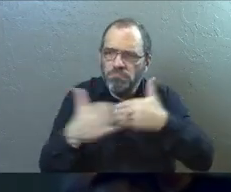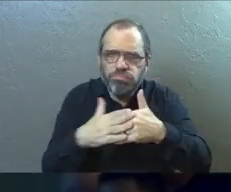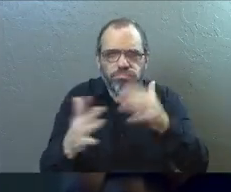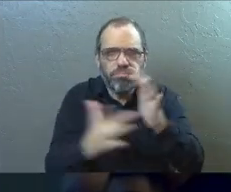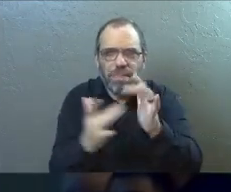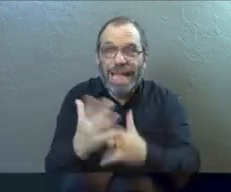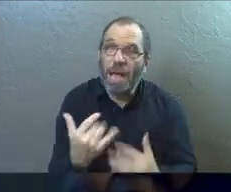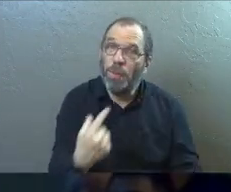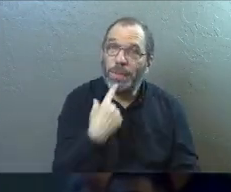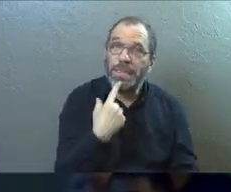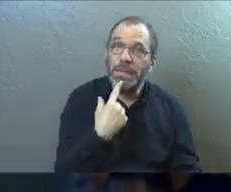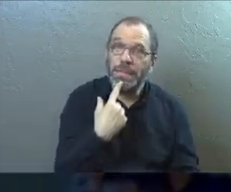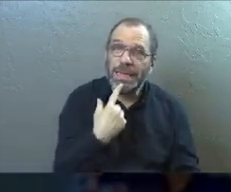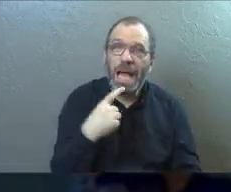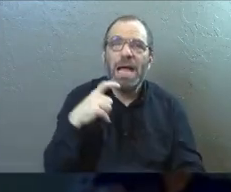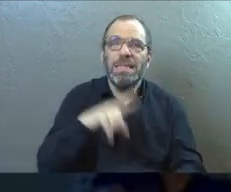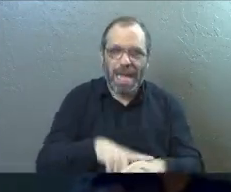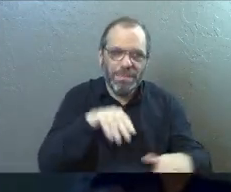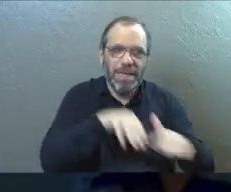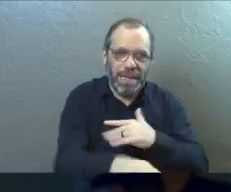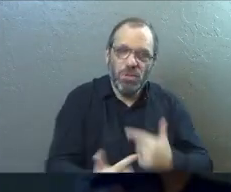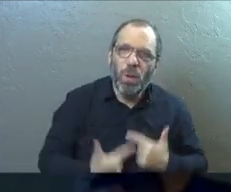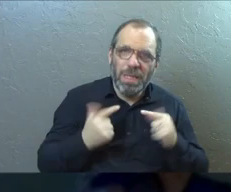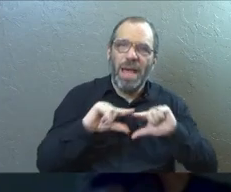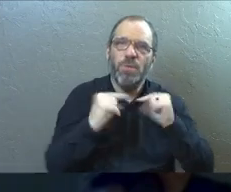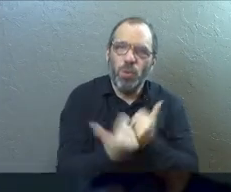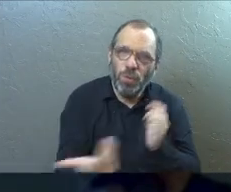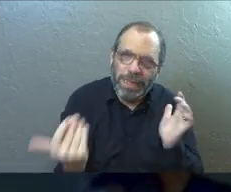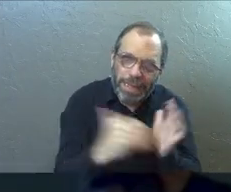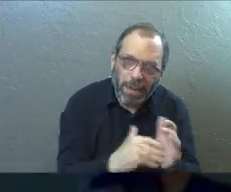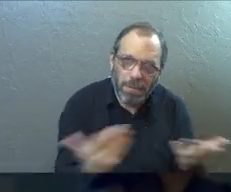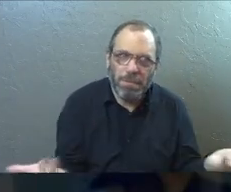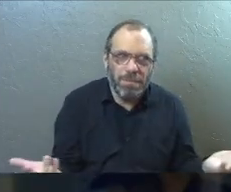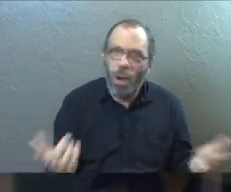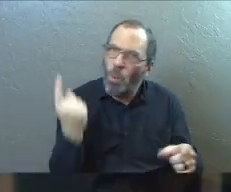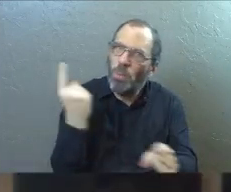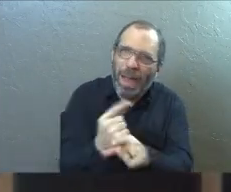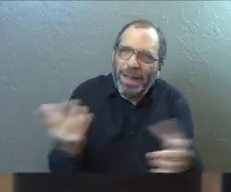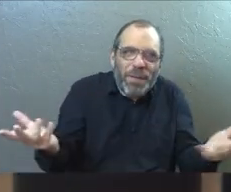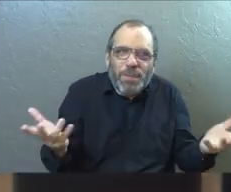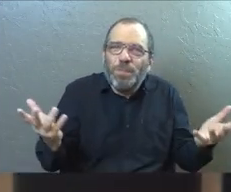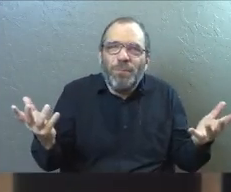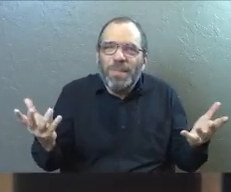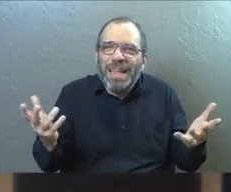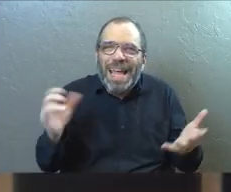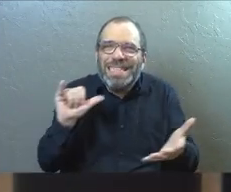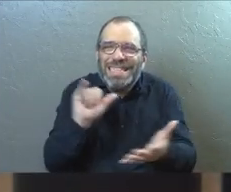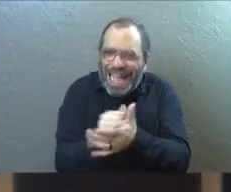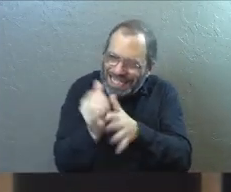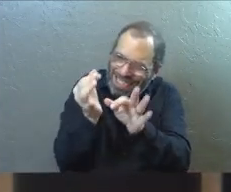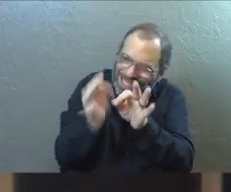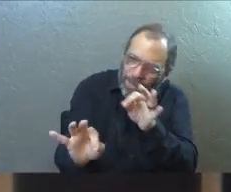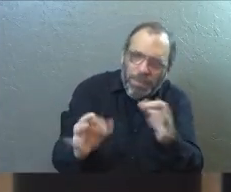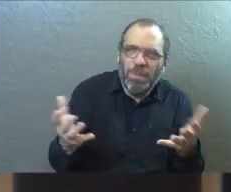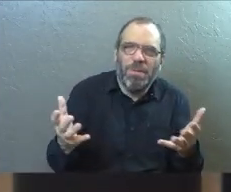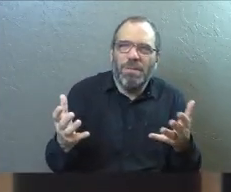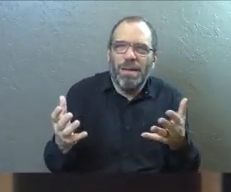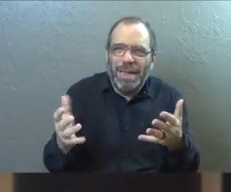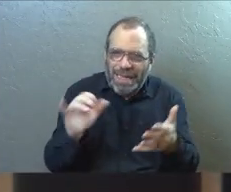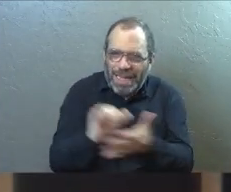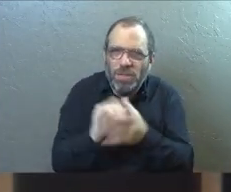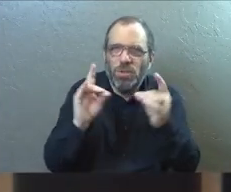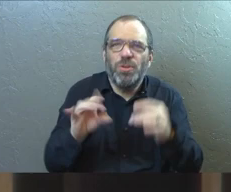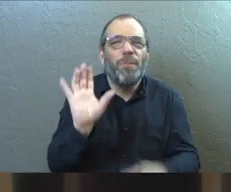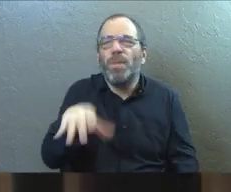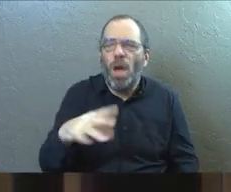and you missed those days? Guess what? Time to get into a life group again. Right? I mean, it's just that kind of simple stuff. There's so many different ways that